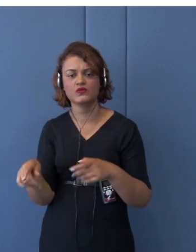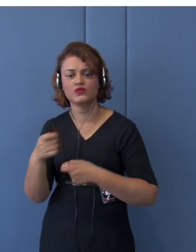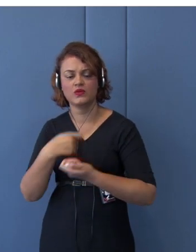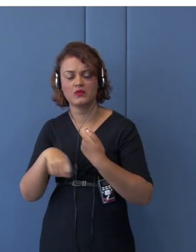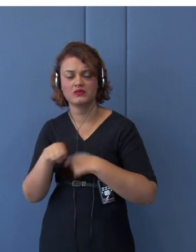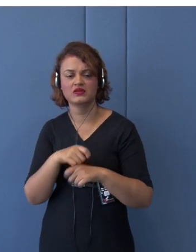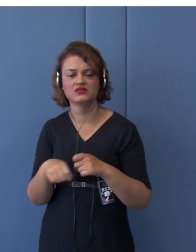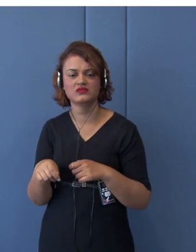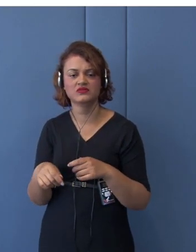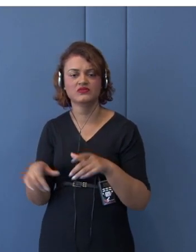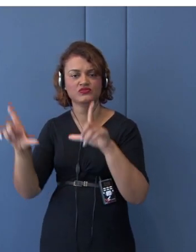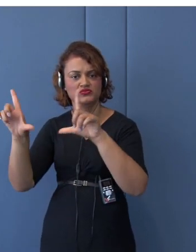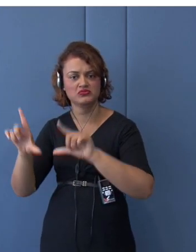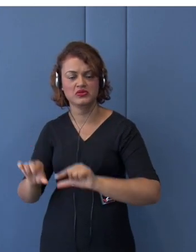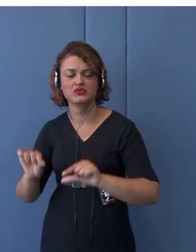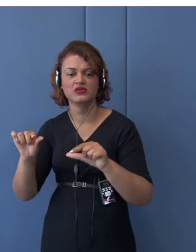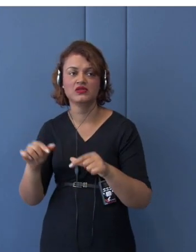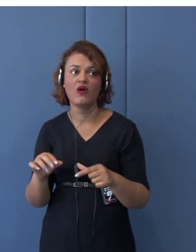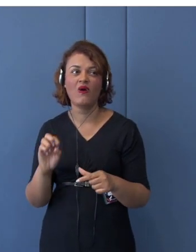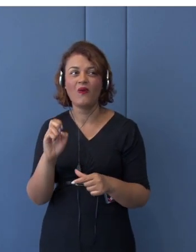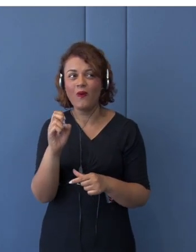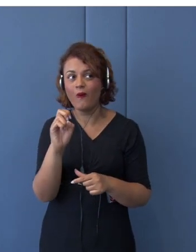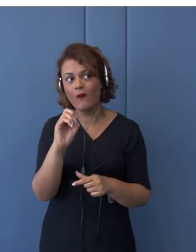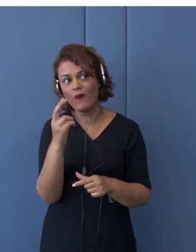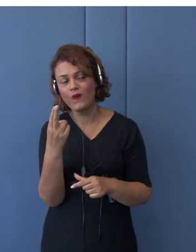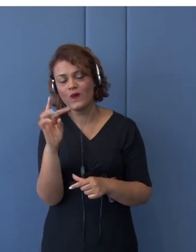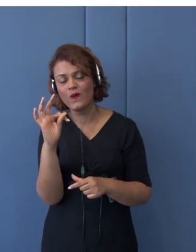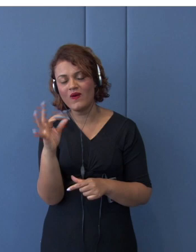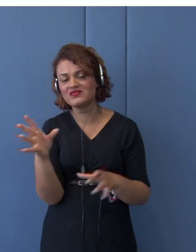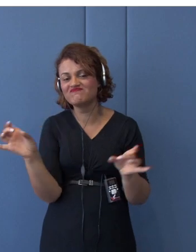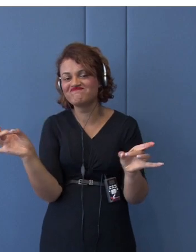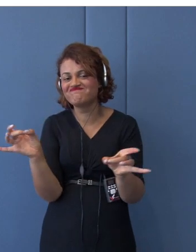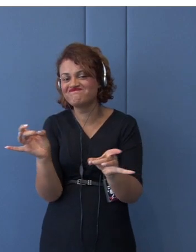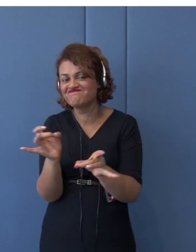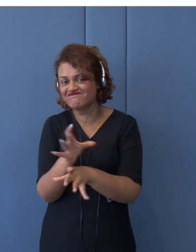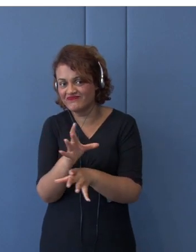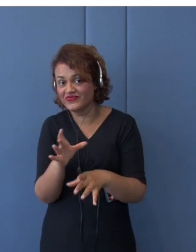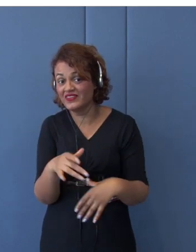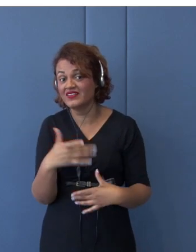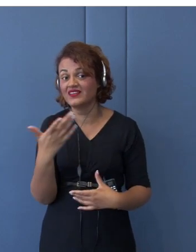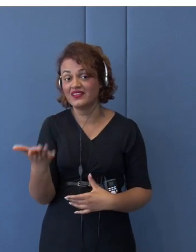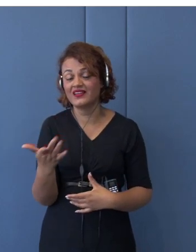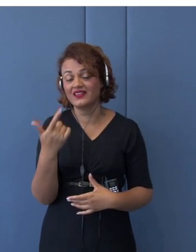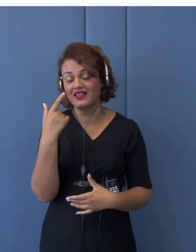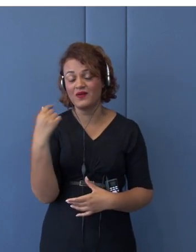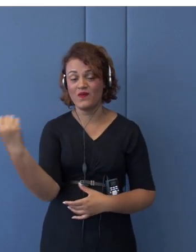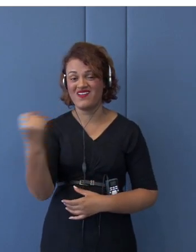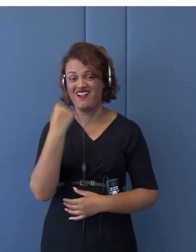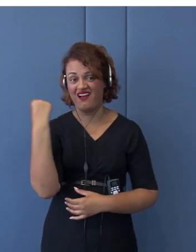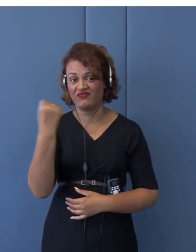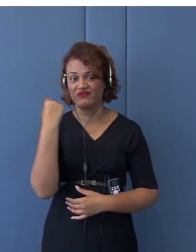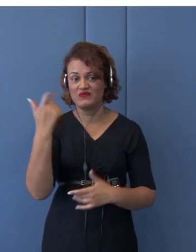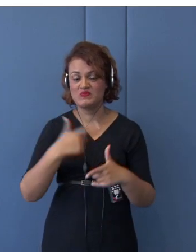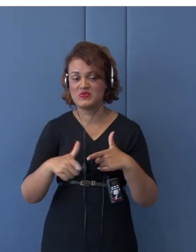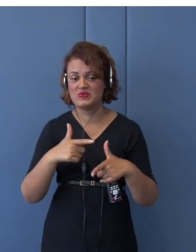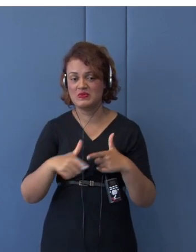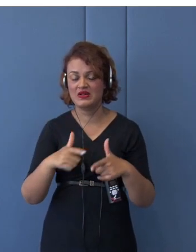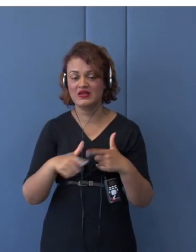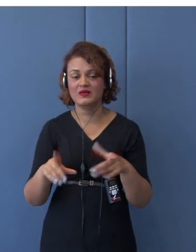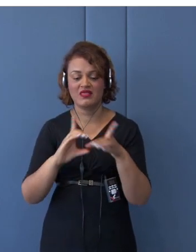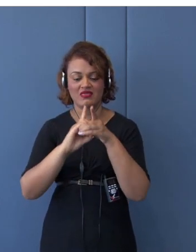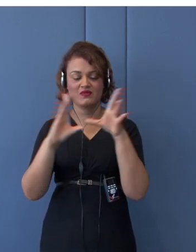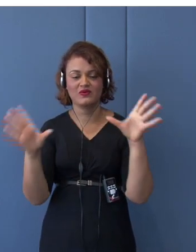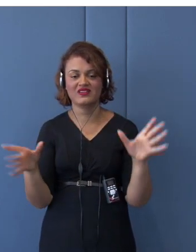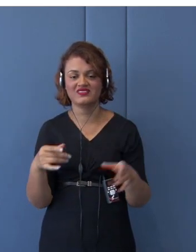faded away. So, that could constitute a major crisis for free democracy in that region. So, that's